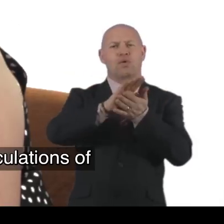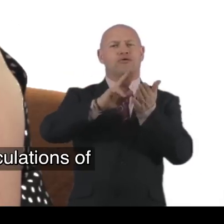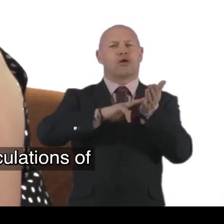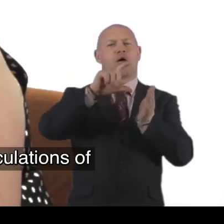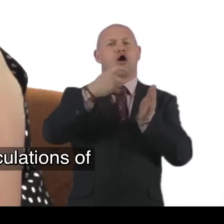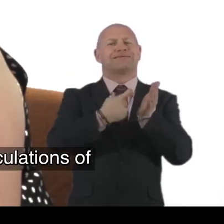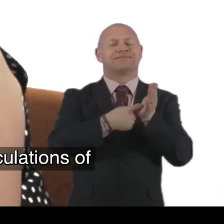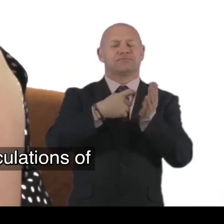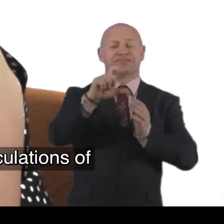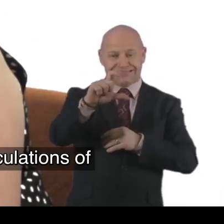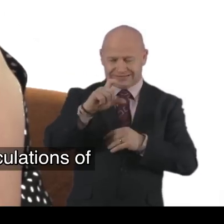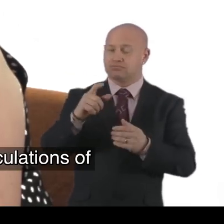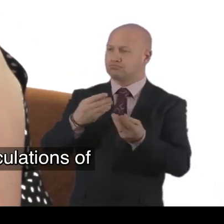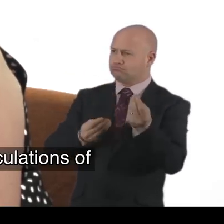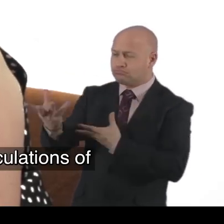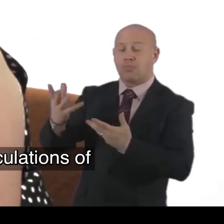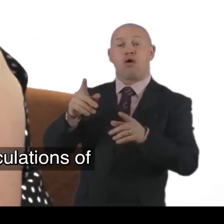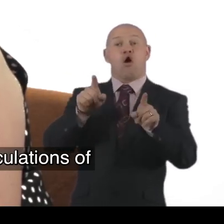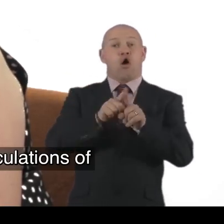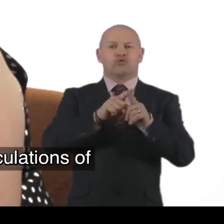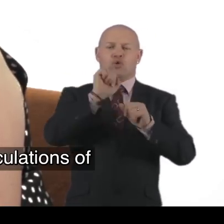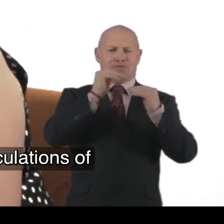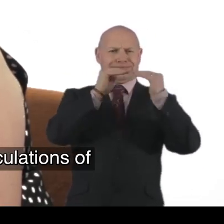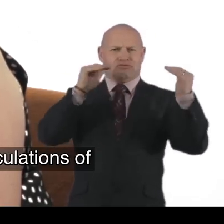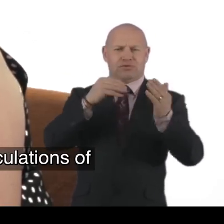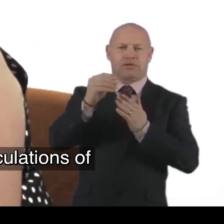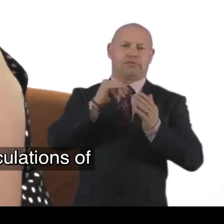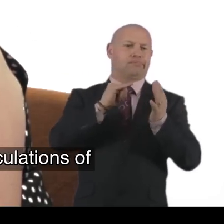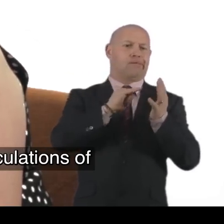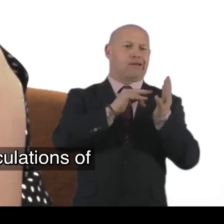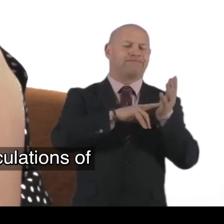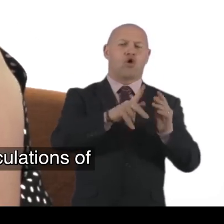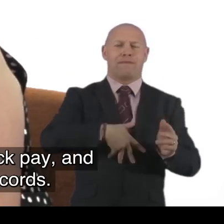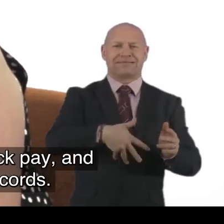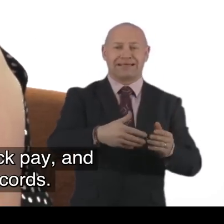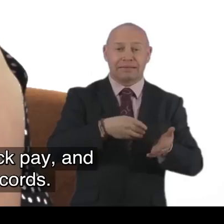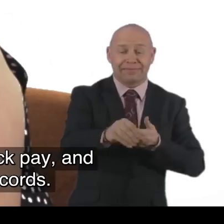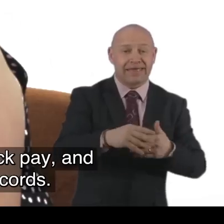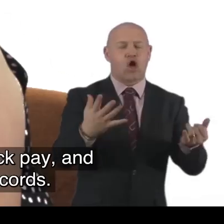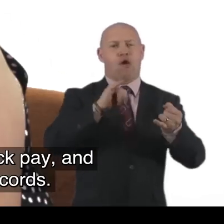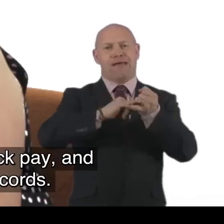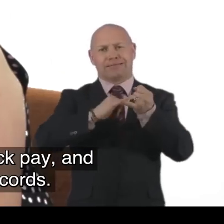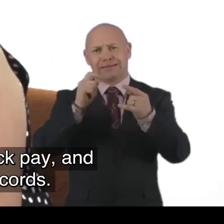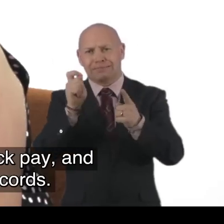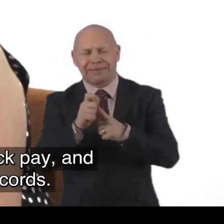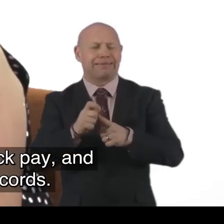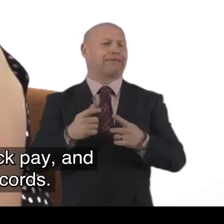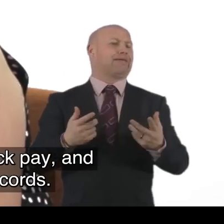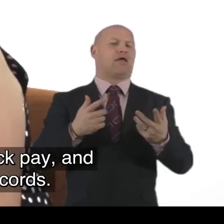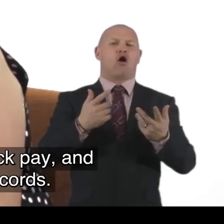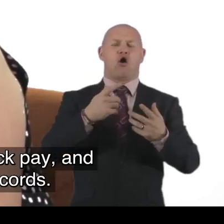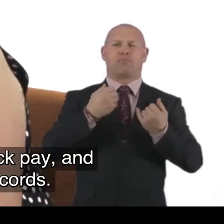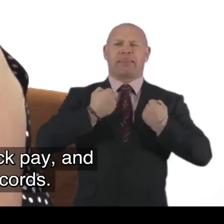HMRC. Including the calculations of all your statutory payments. Like SMP for maternity pay. Or